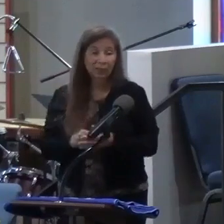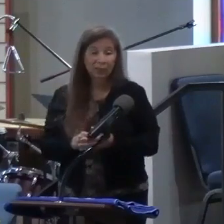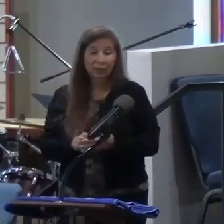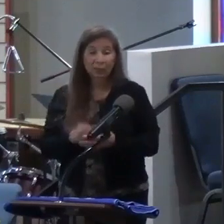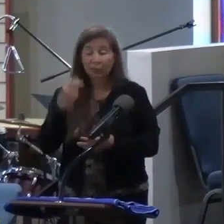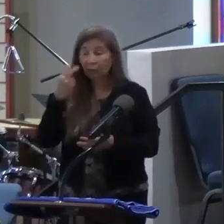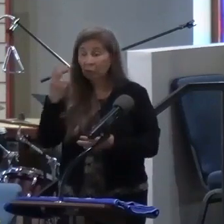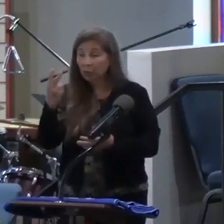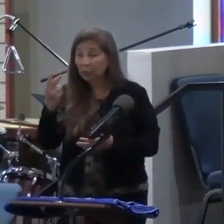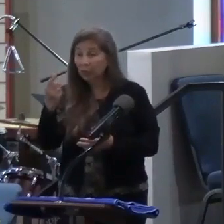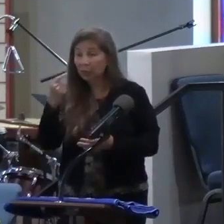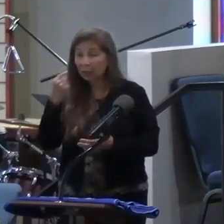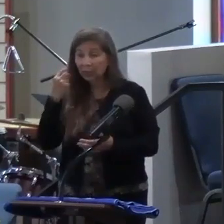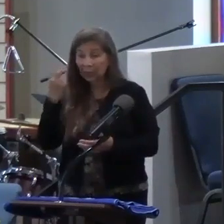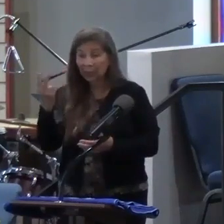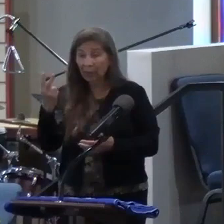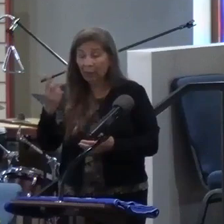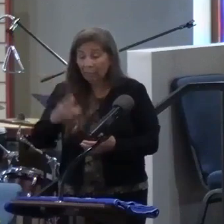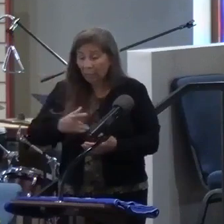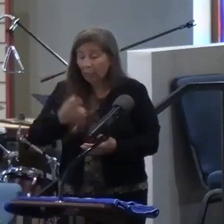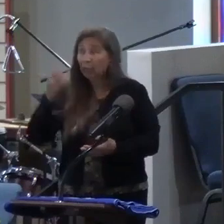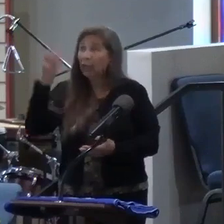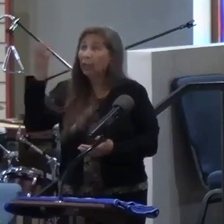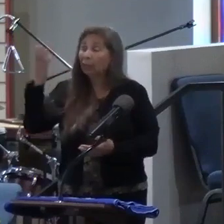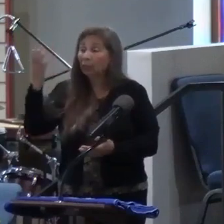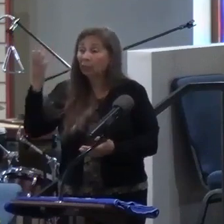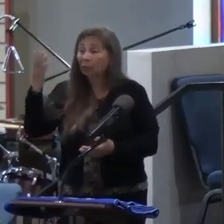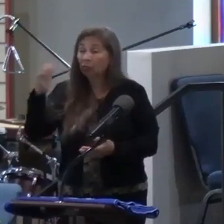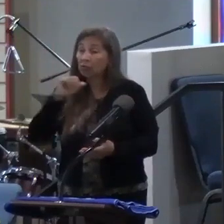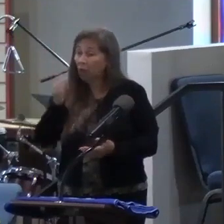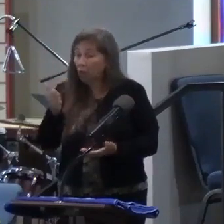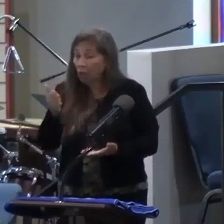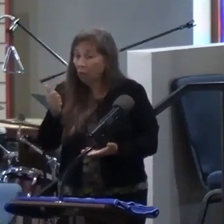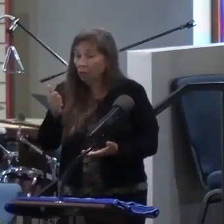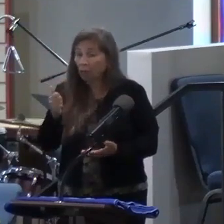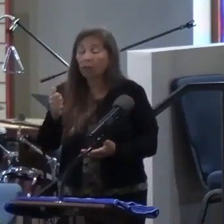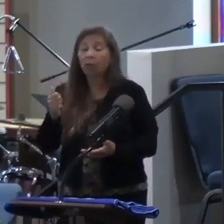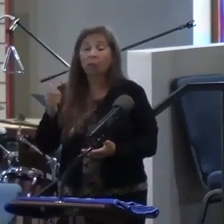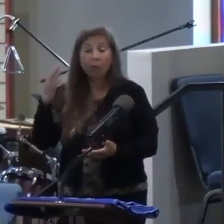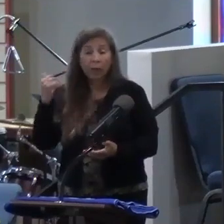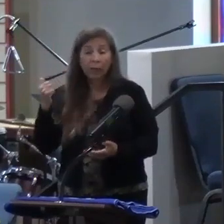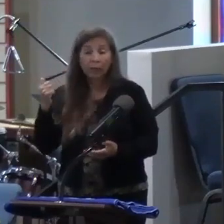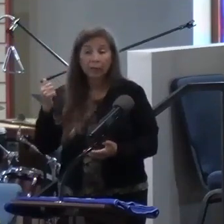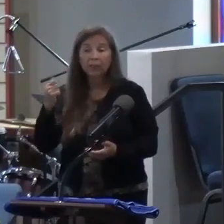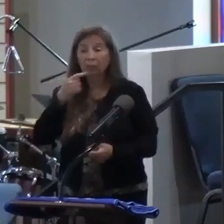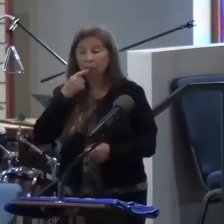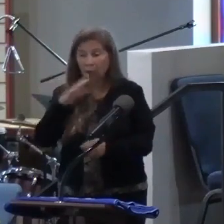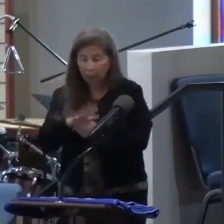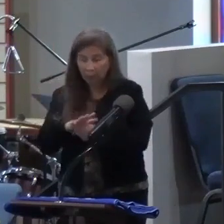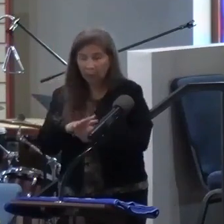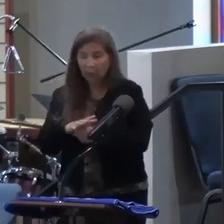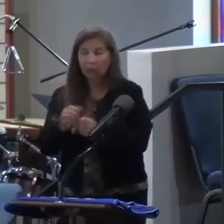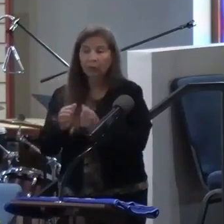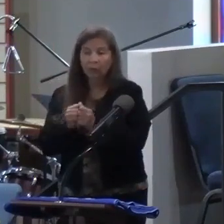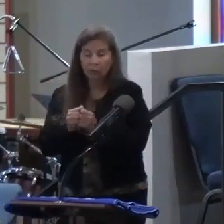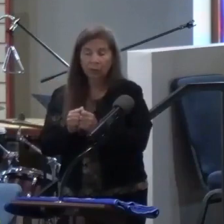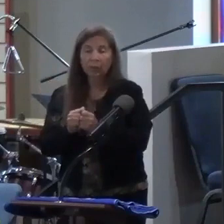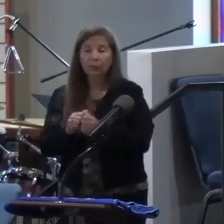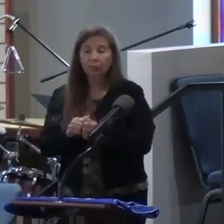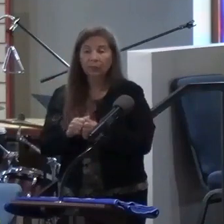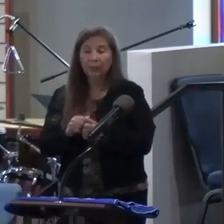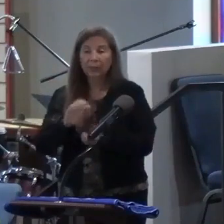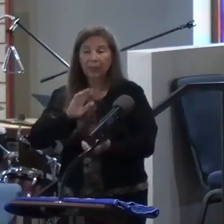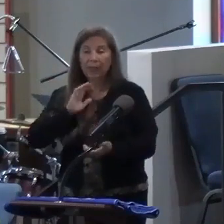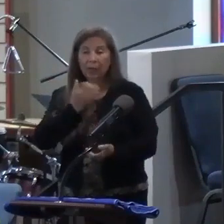visibly see and feel Him or not, because He has made a covenant with us to do so. And how our believing